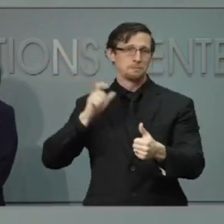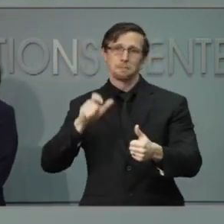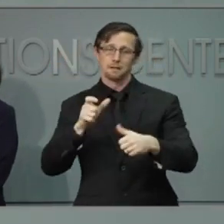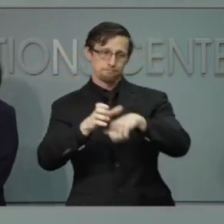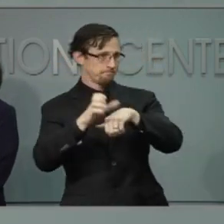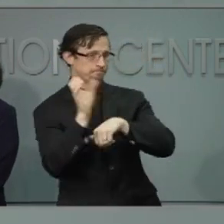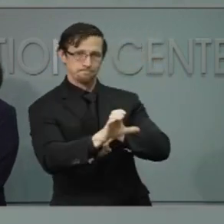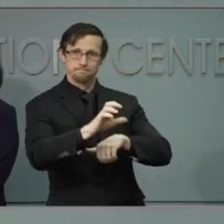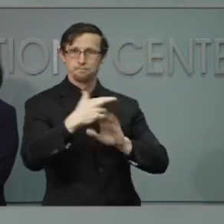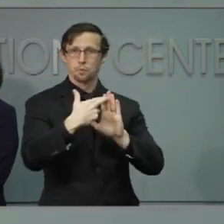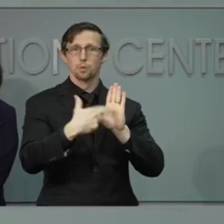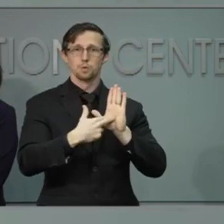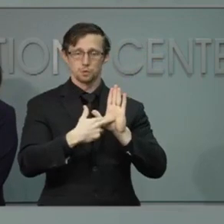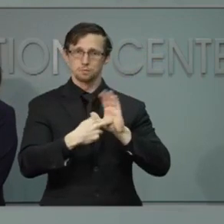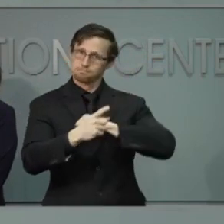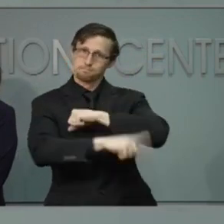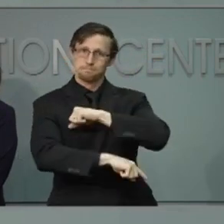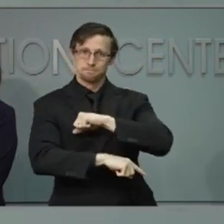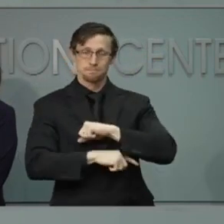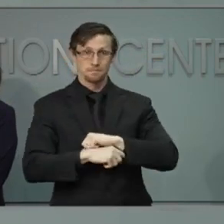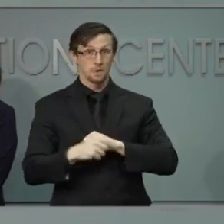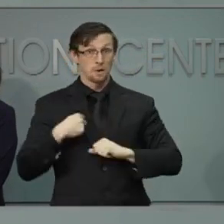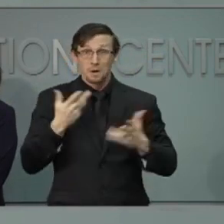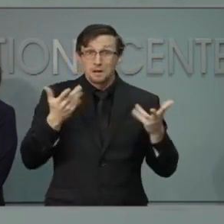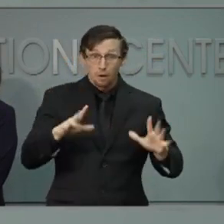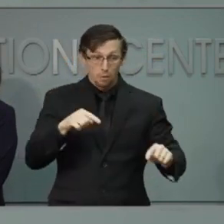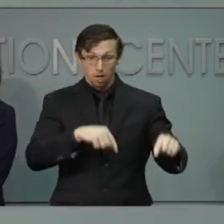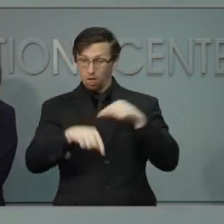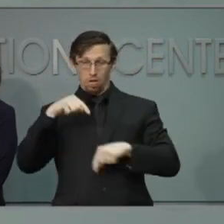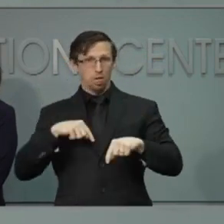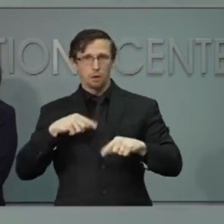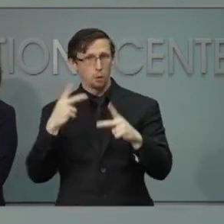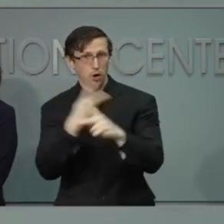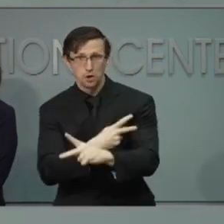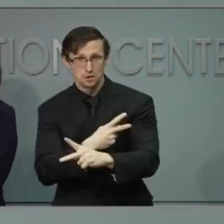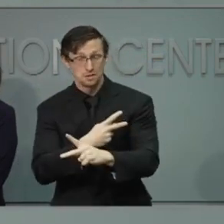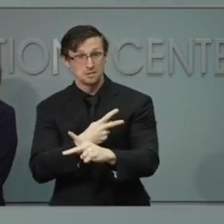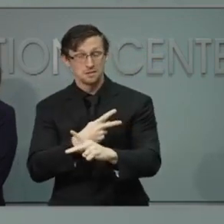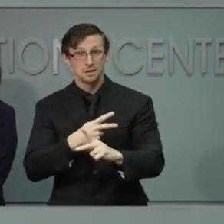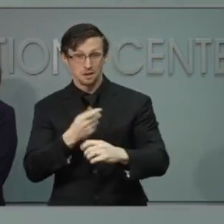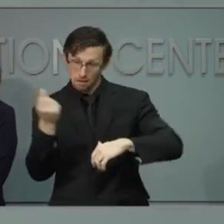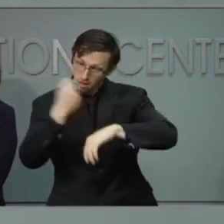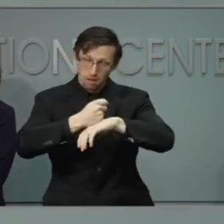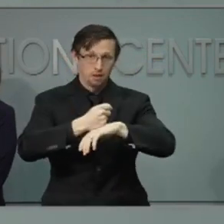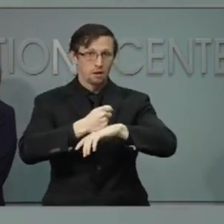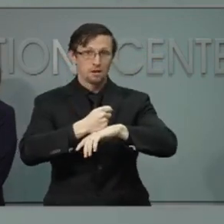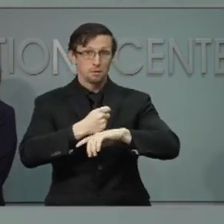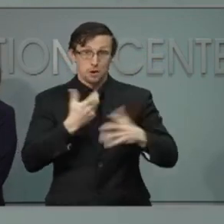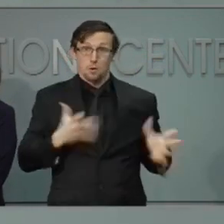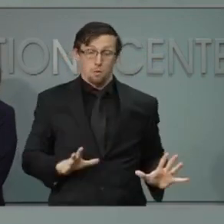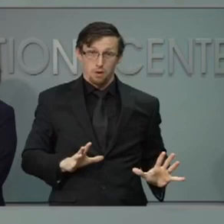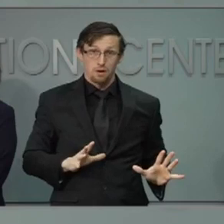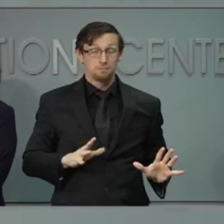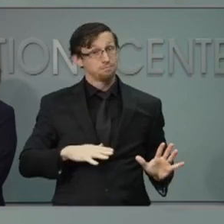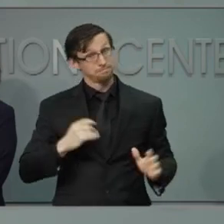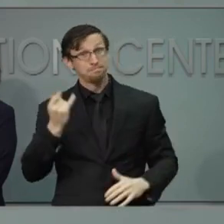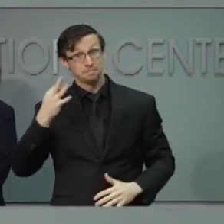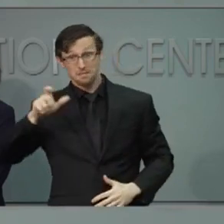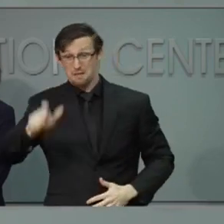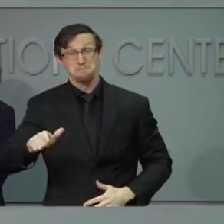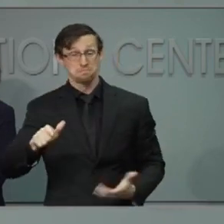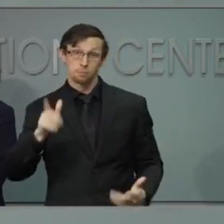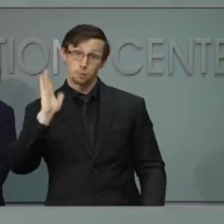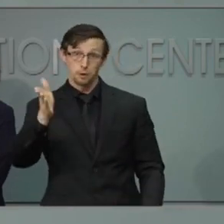that. We don't want to go backward, but we will if it's necessary. The next seven to 14